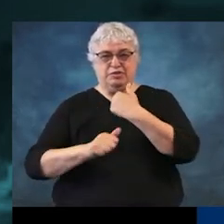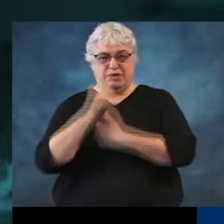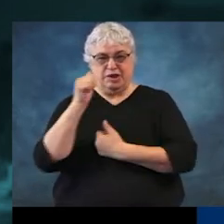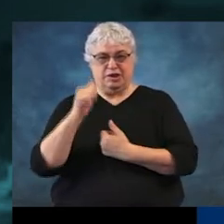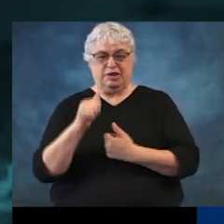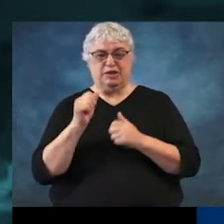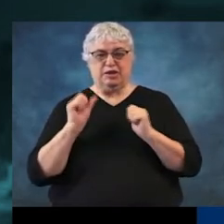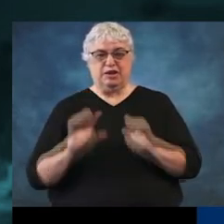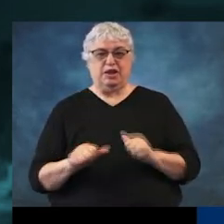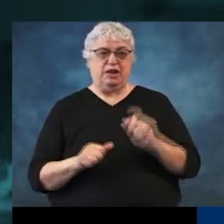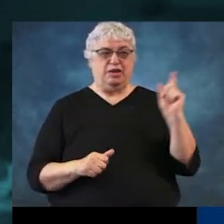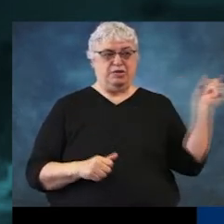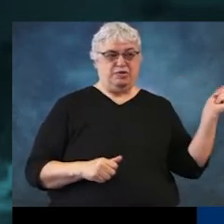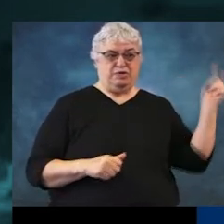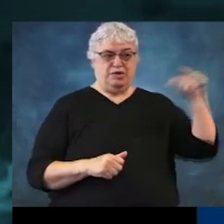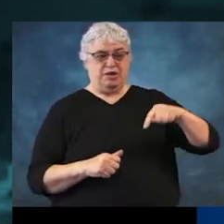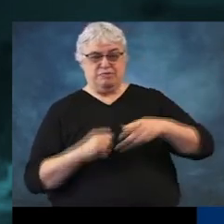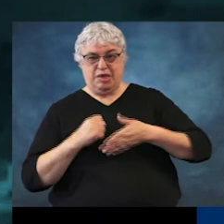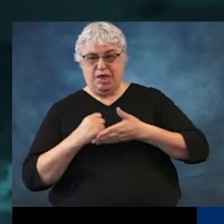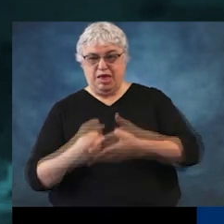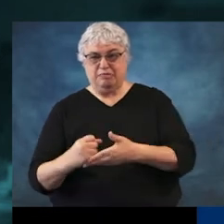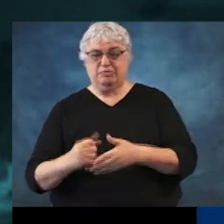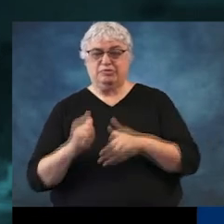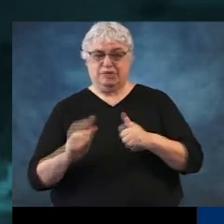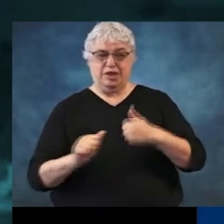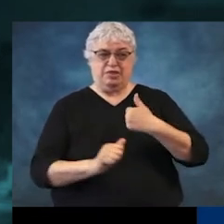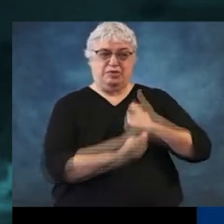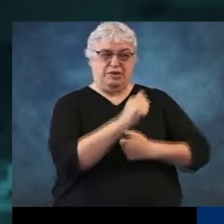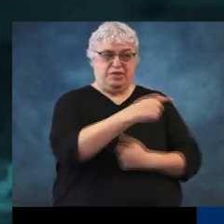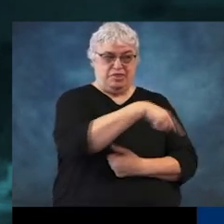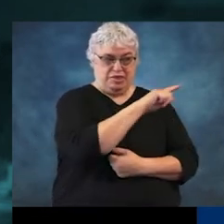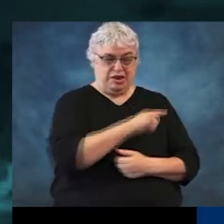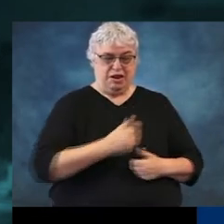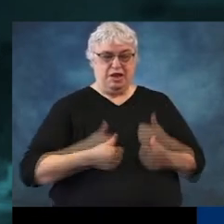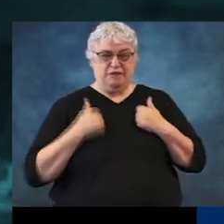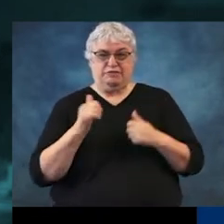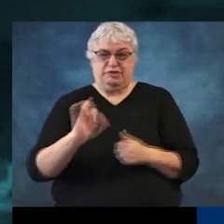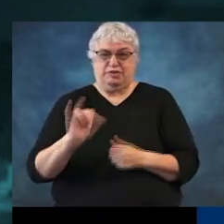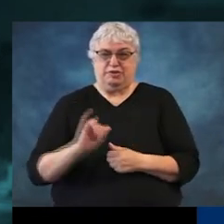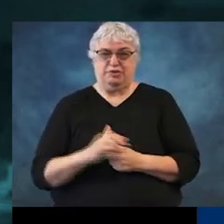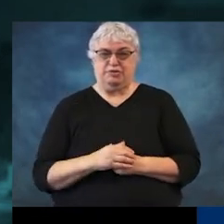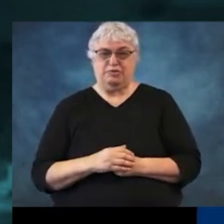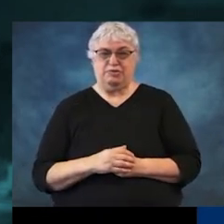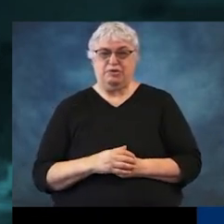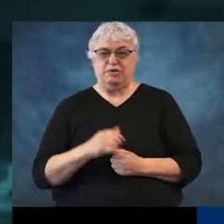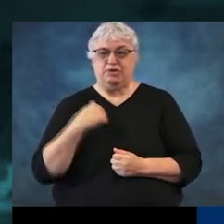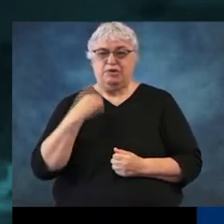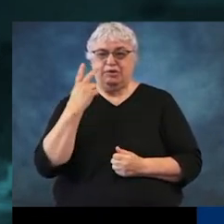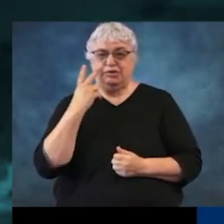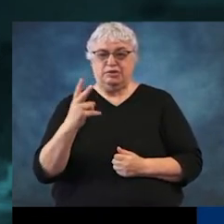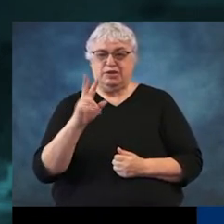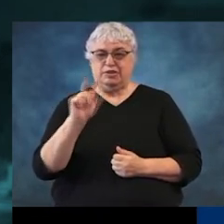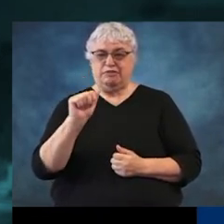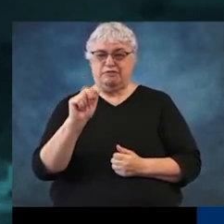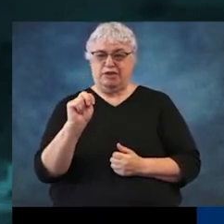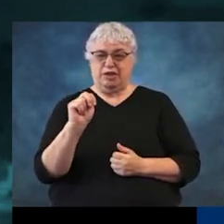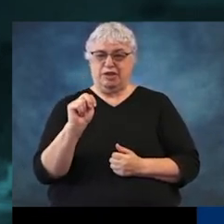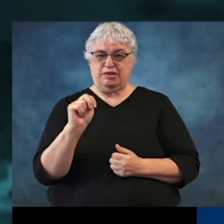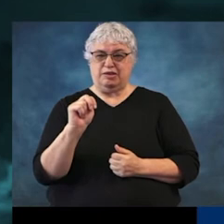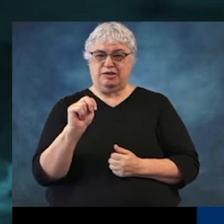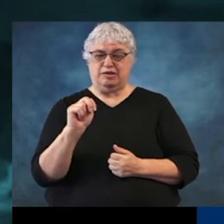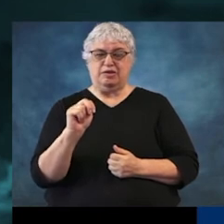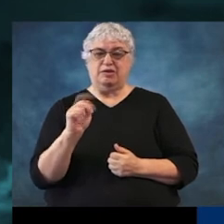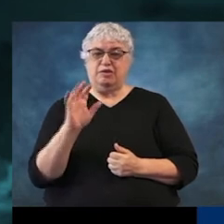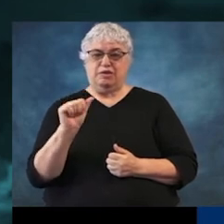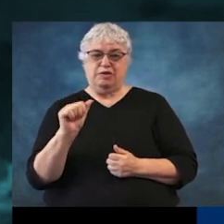potentially putting first responders in a life-threatening situation. But also, as you see there with that van, you're going to probably lose